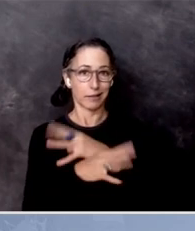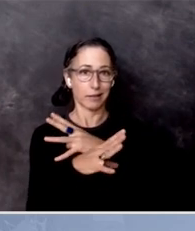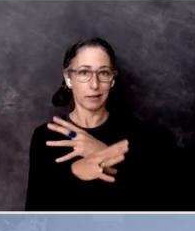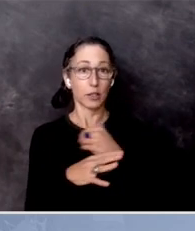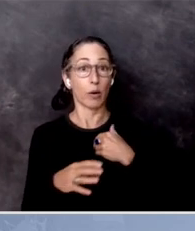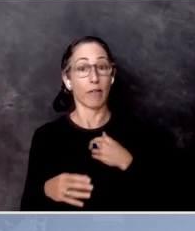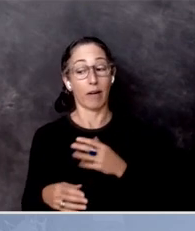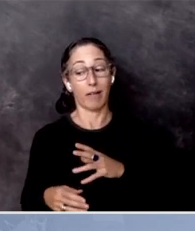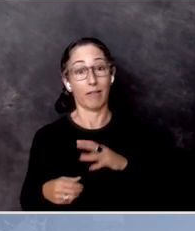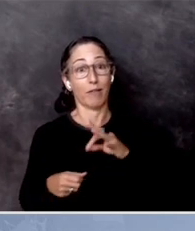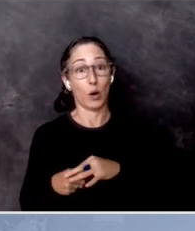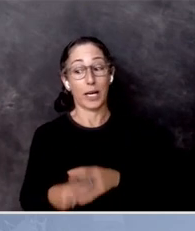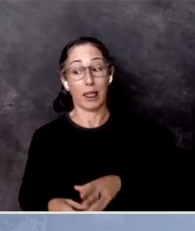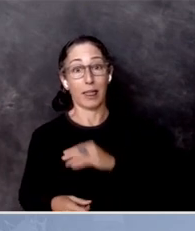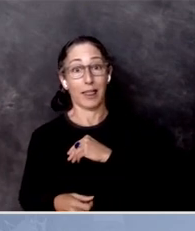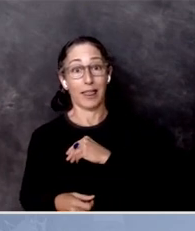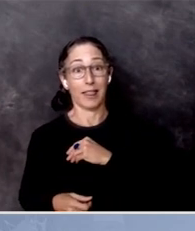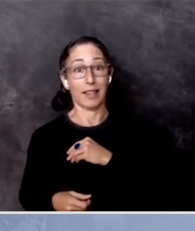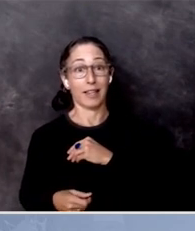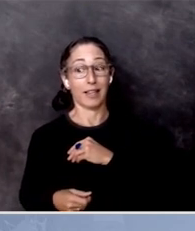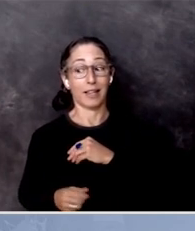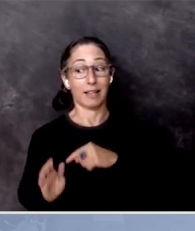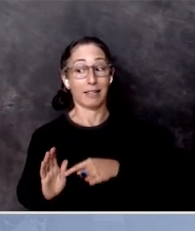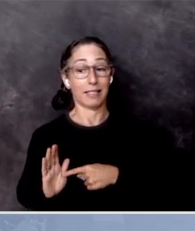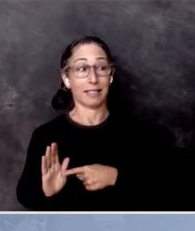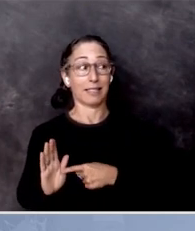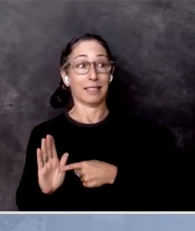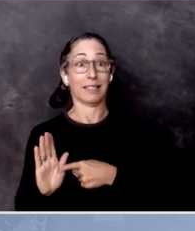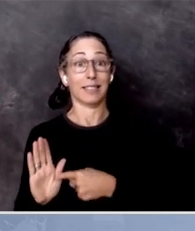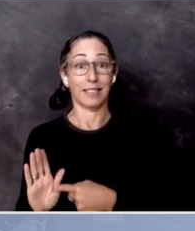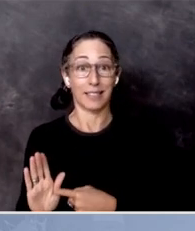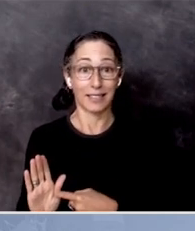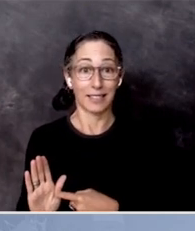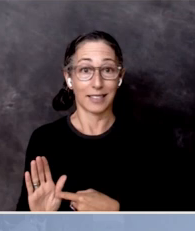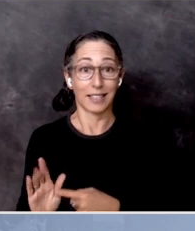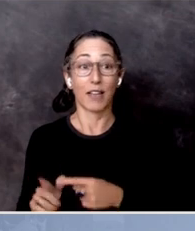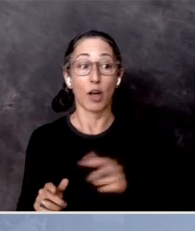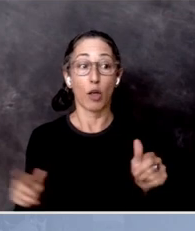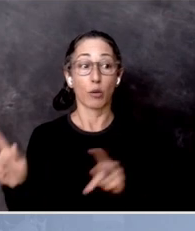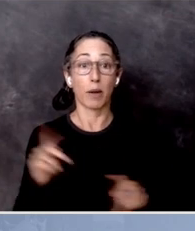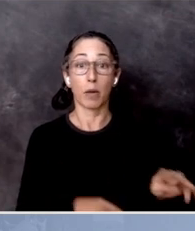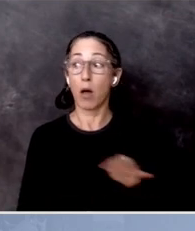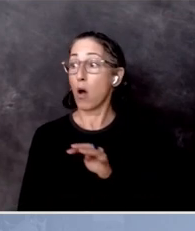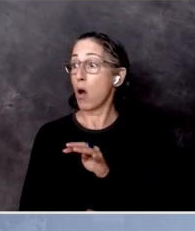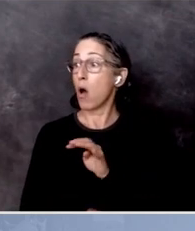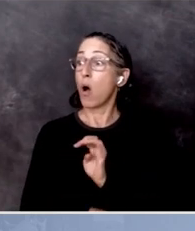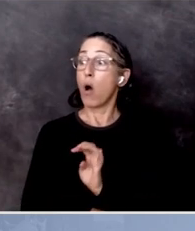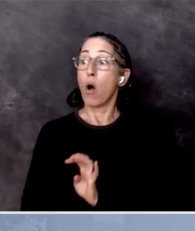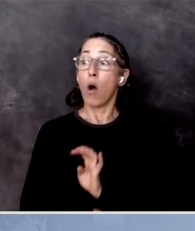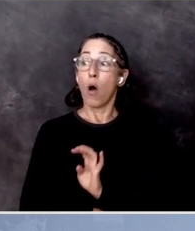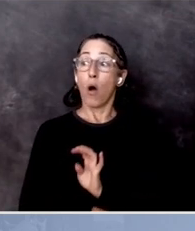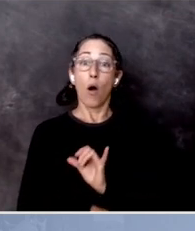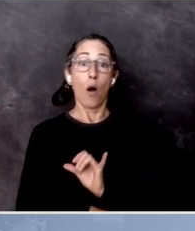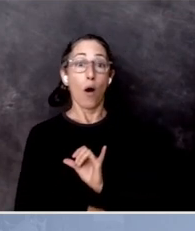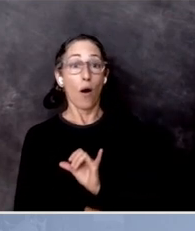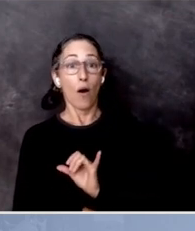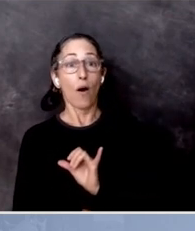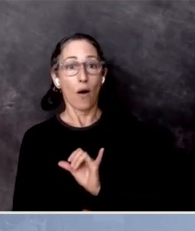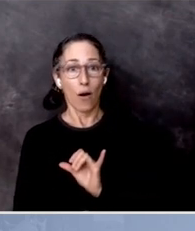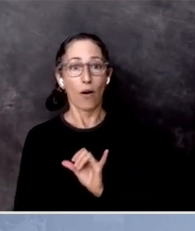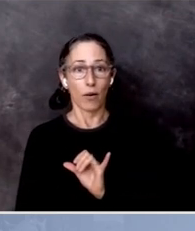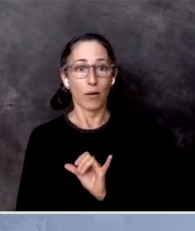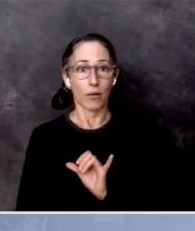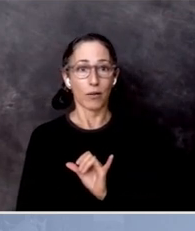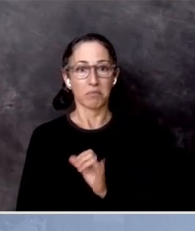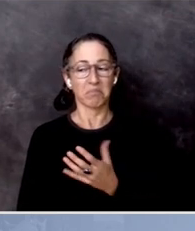right? Whatever it is that meets them where they are, rather than expecting that they're going to